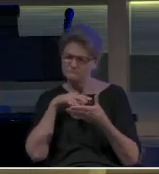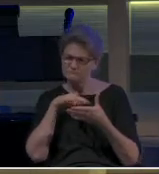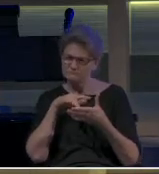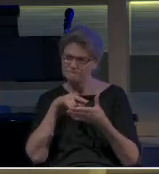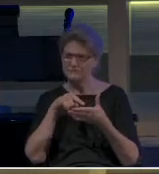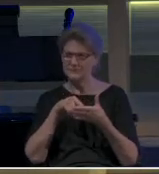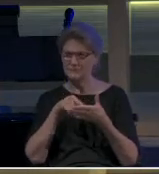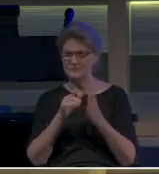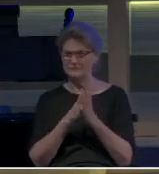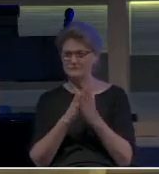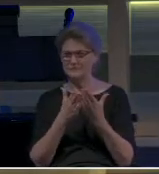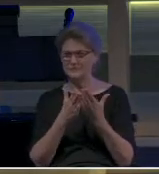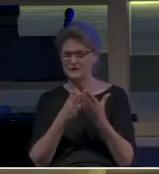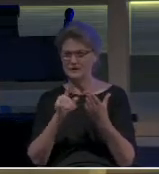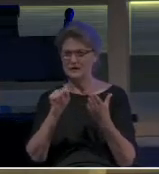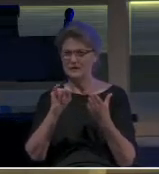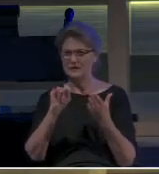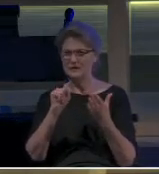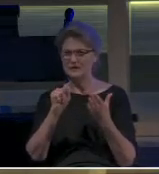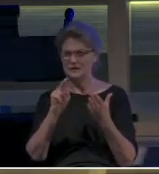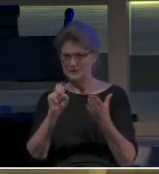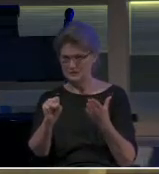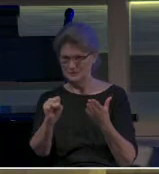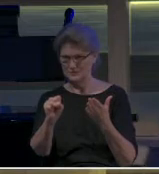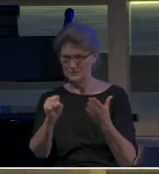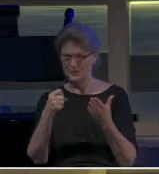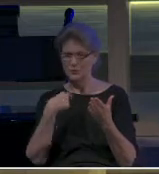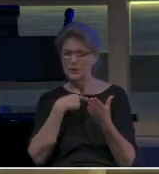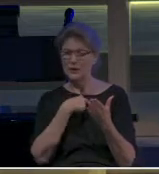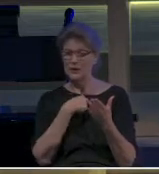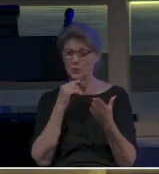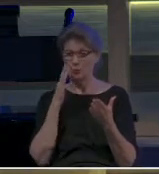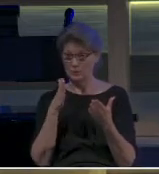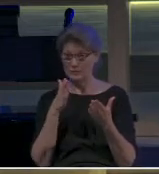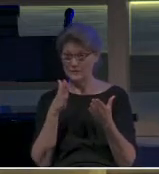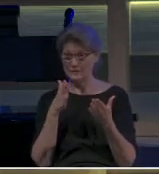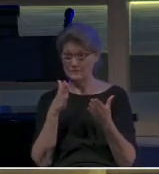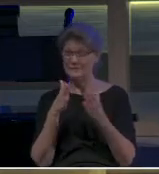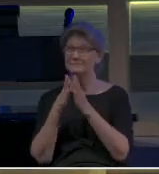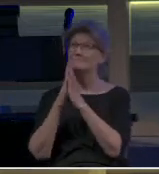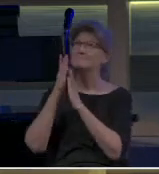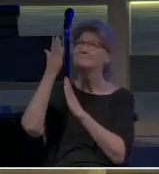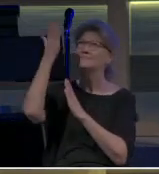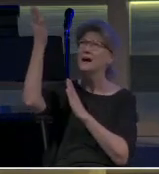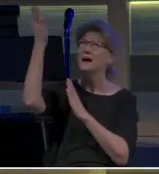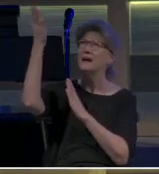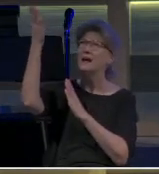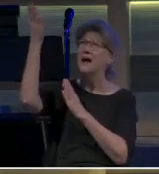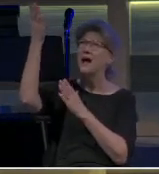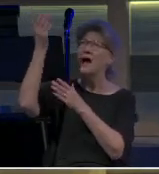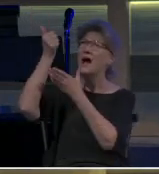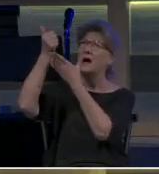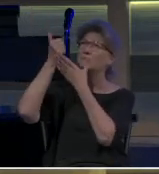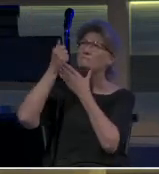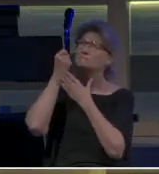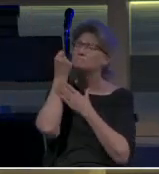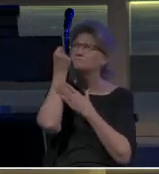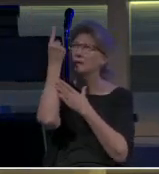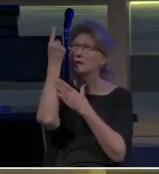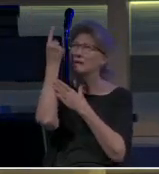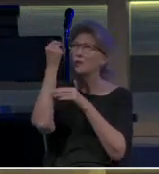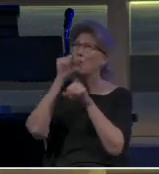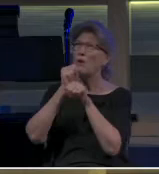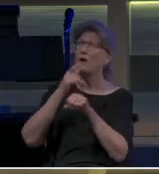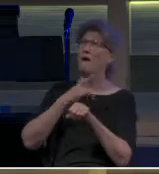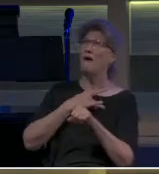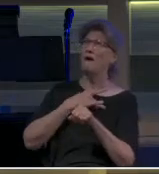of Titus, we will really be asking God to open our eyes and to work in our hearts.